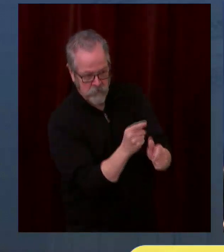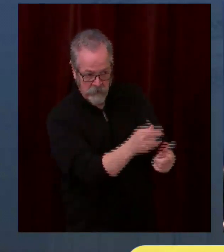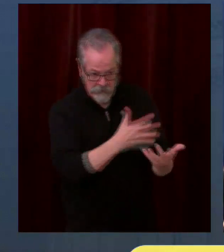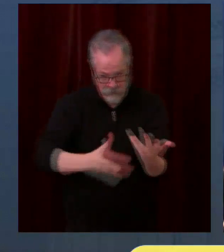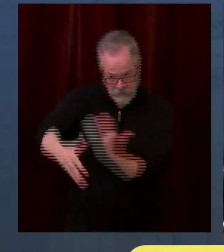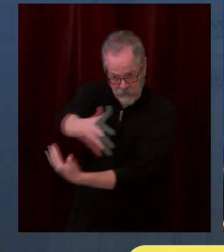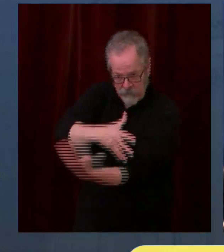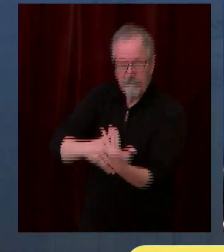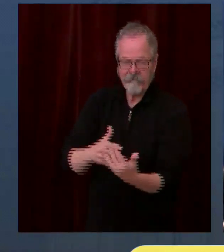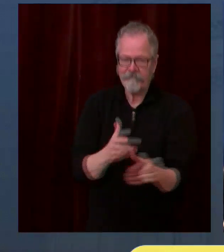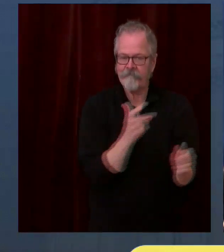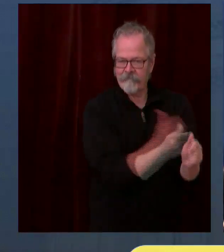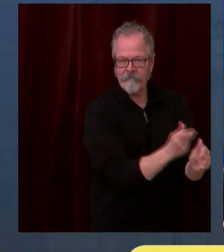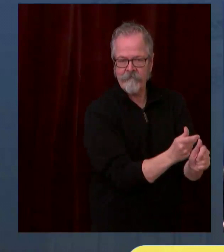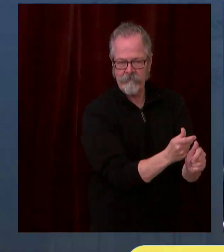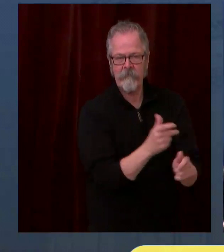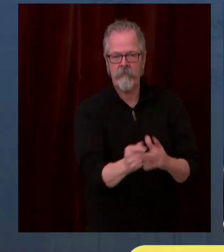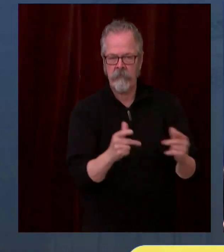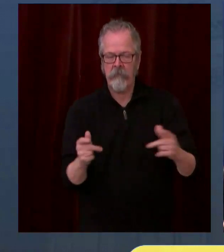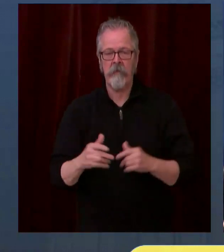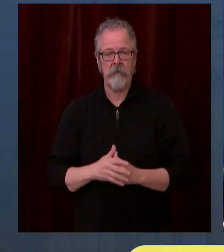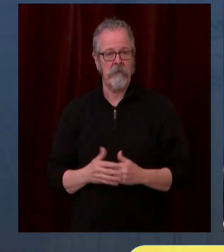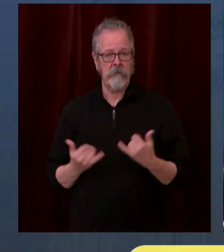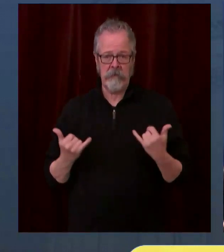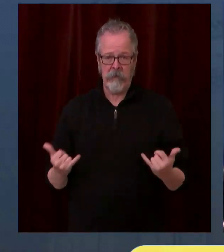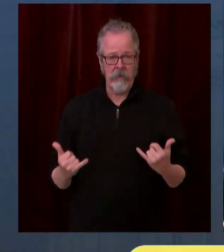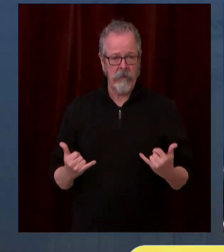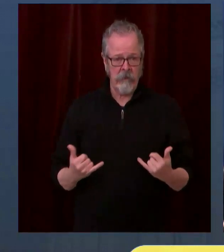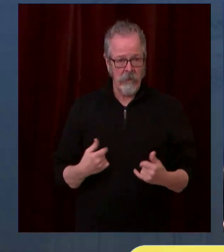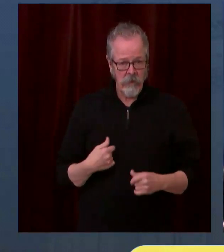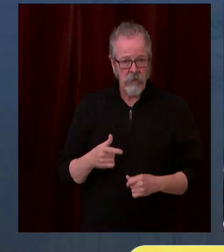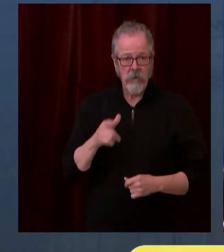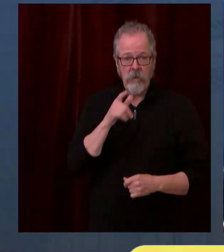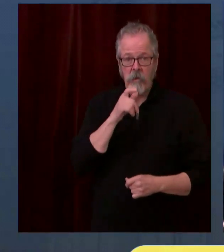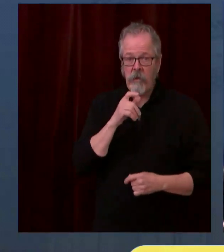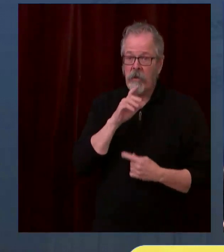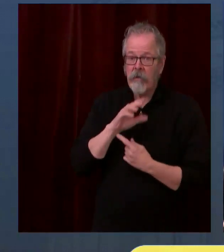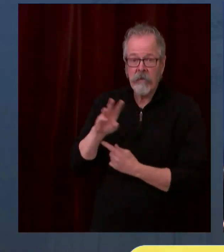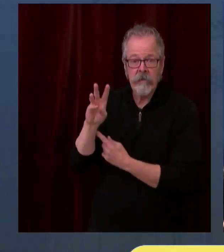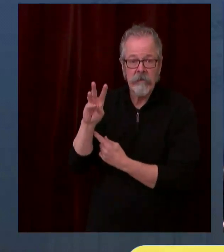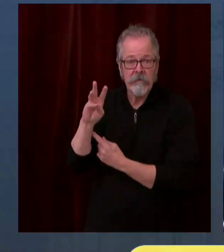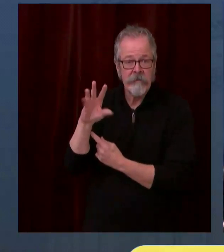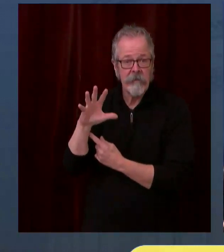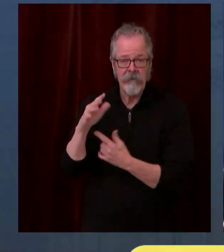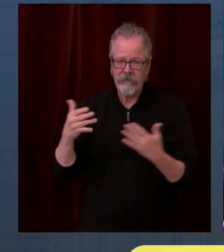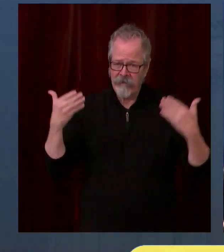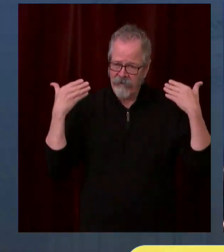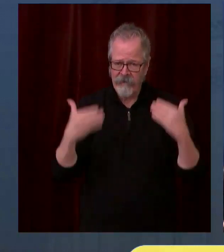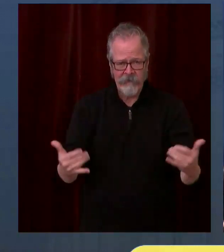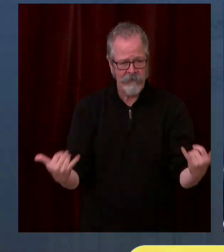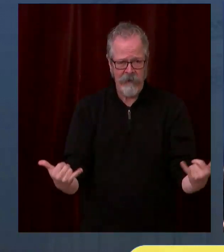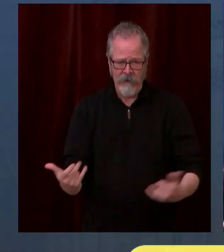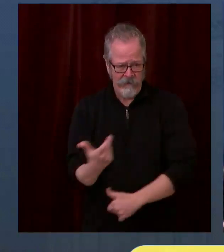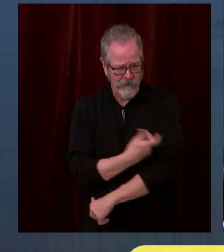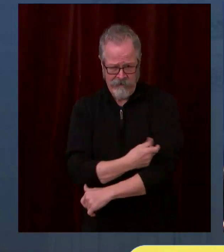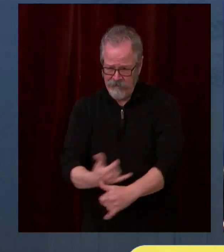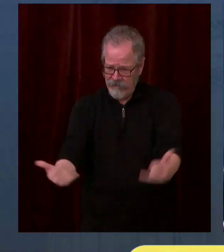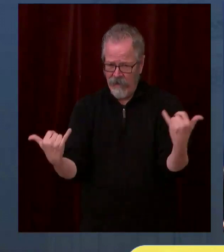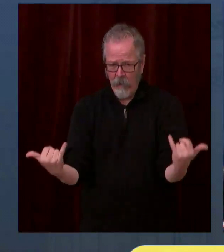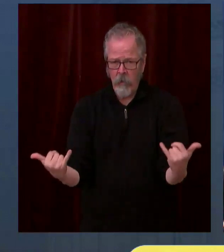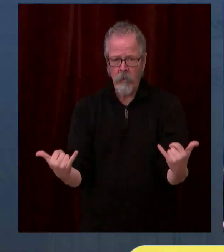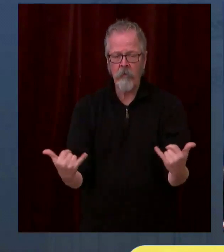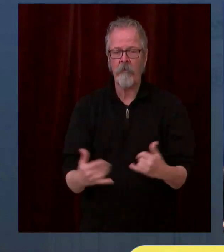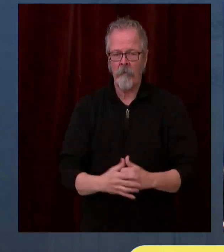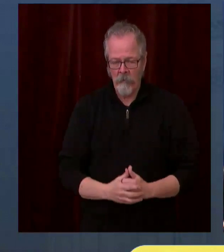people over the age of 65 and those, as I've described, are eligible, are now eligible to go get